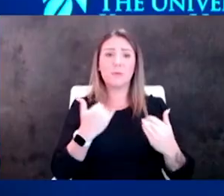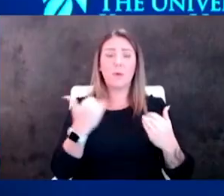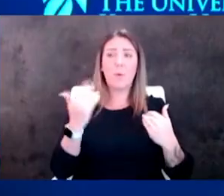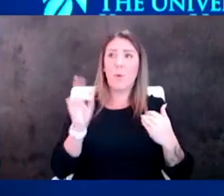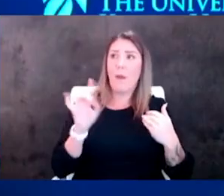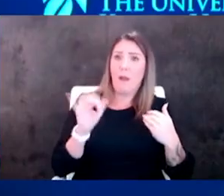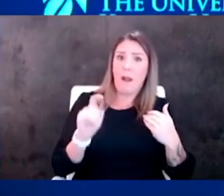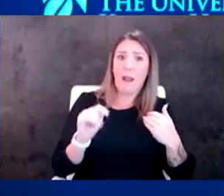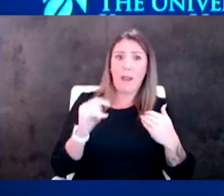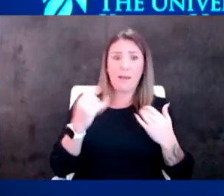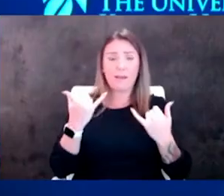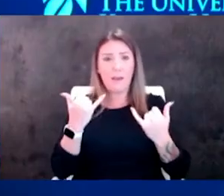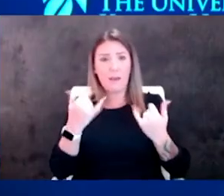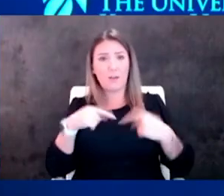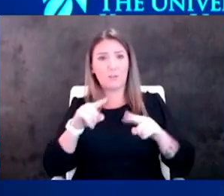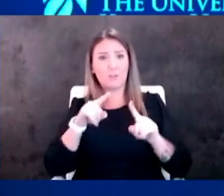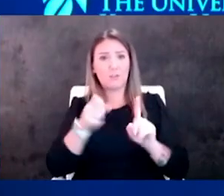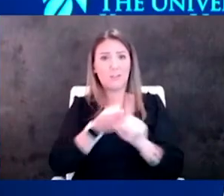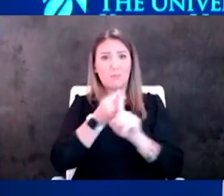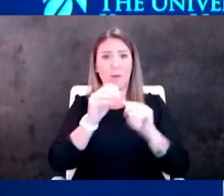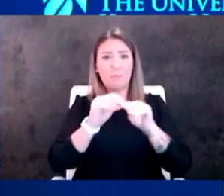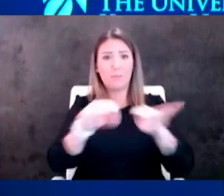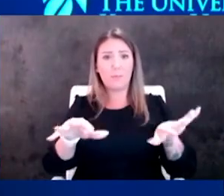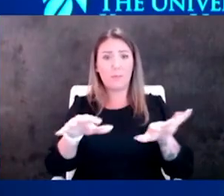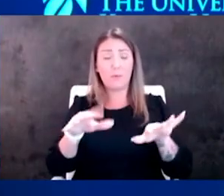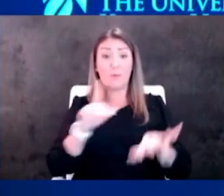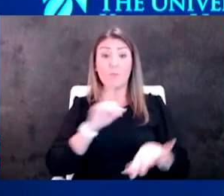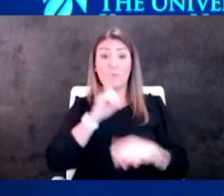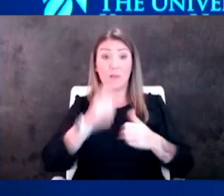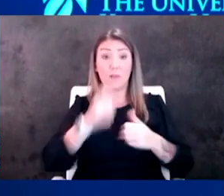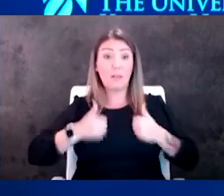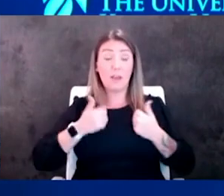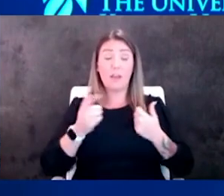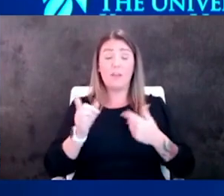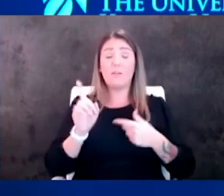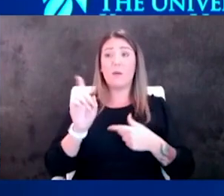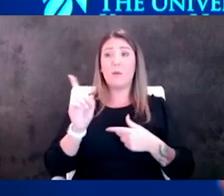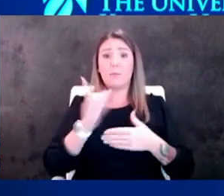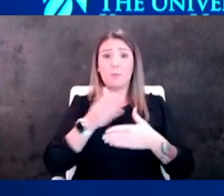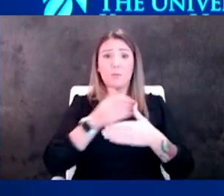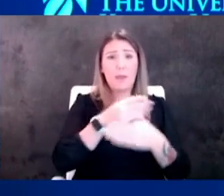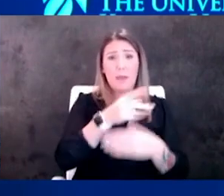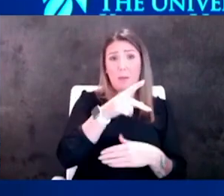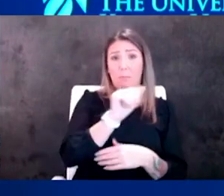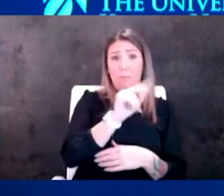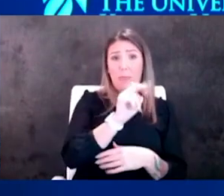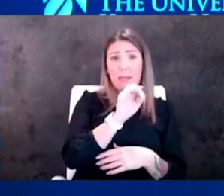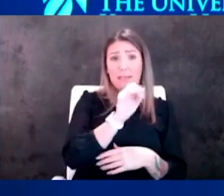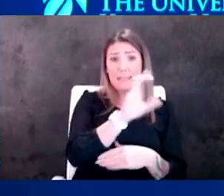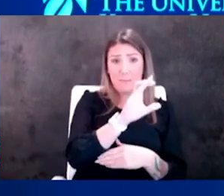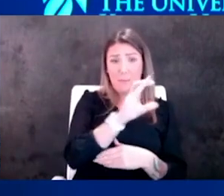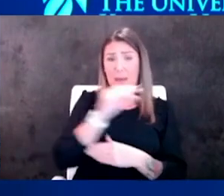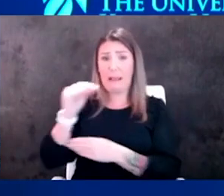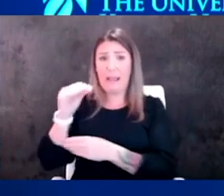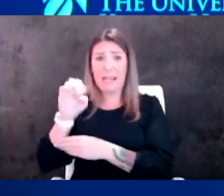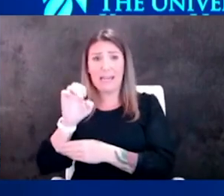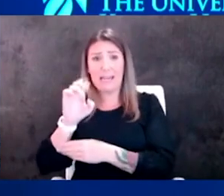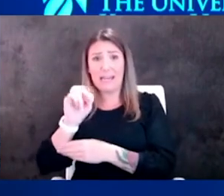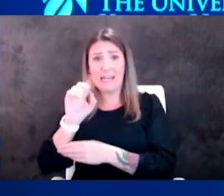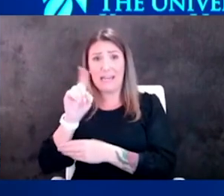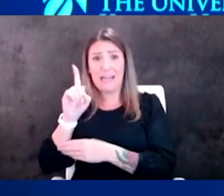pandemic the reality is we're somewhere between a pandemic which we still have an endemic uh sars cov2